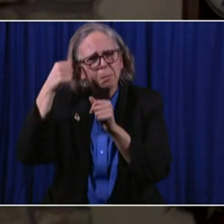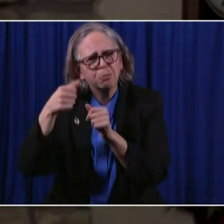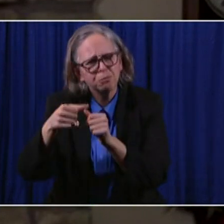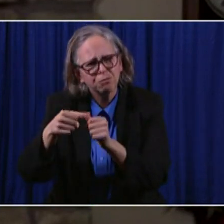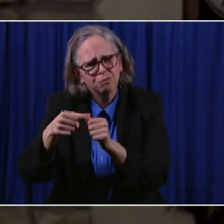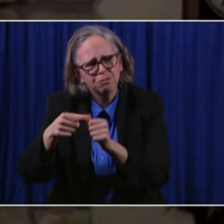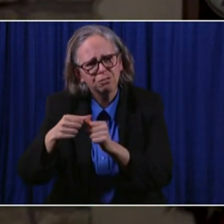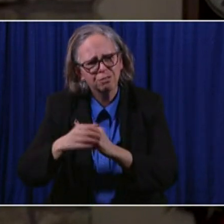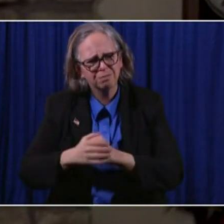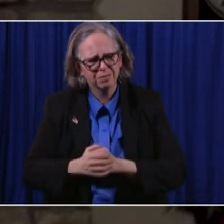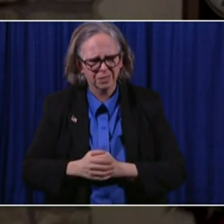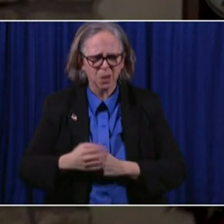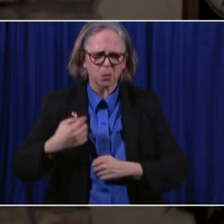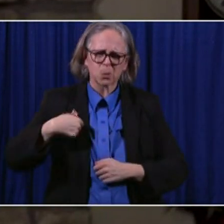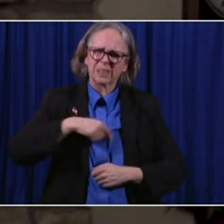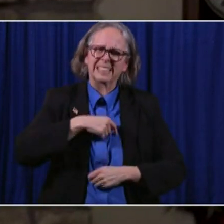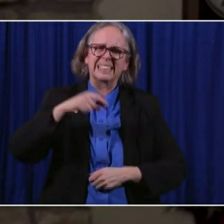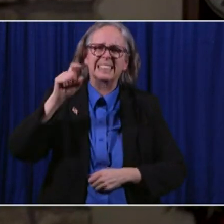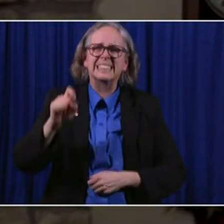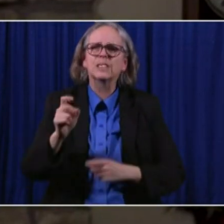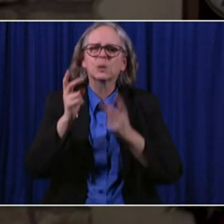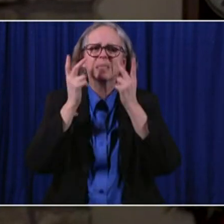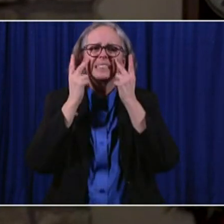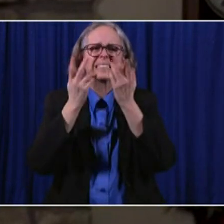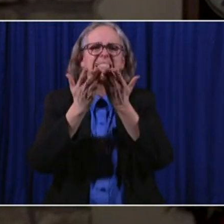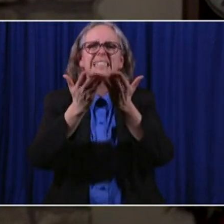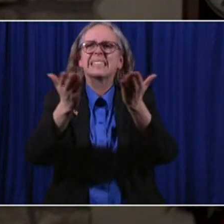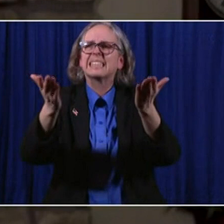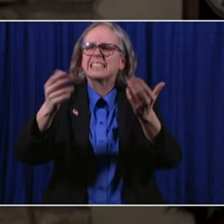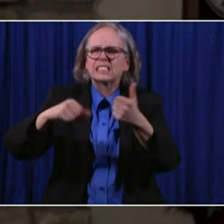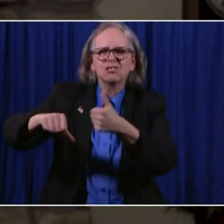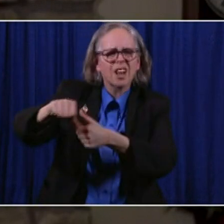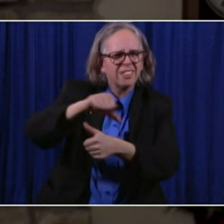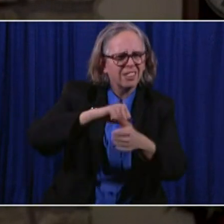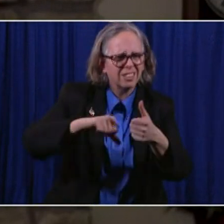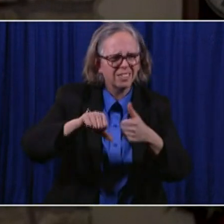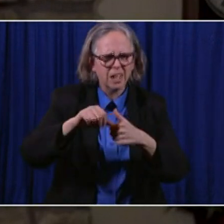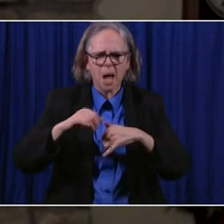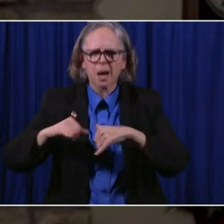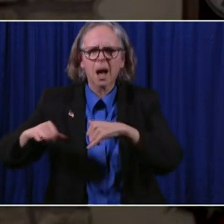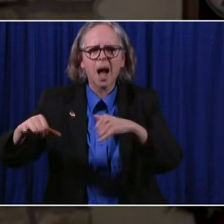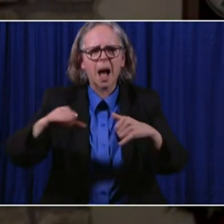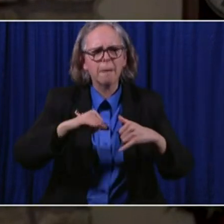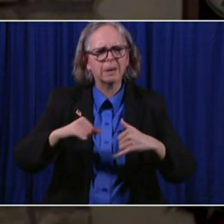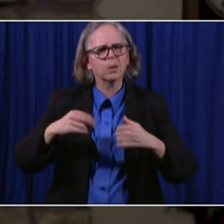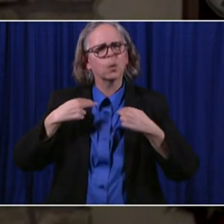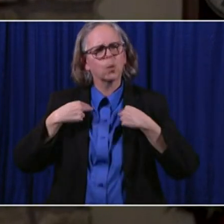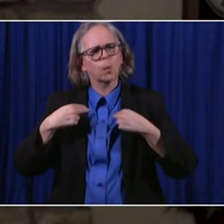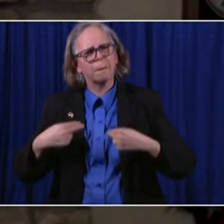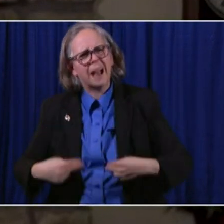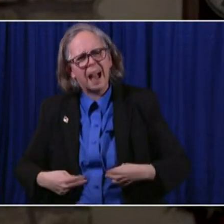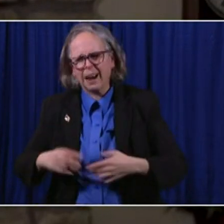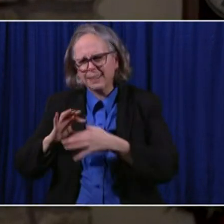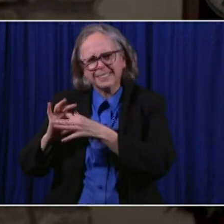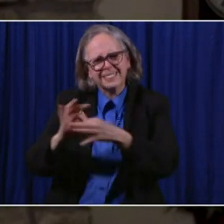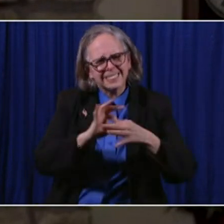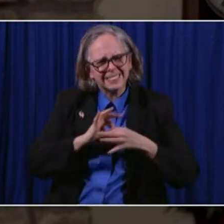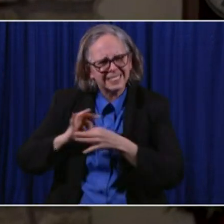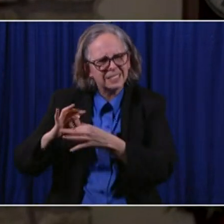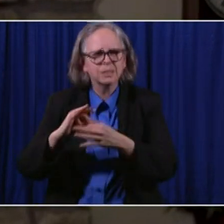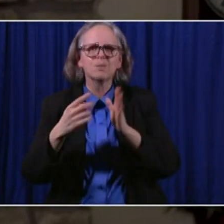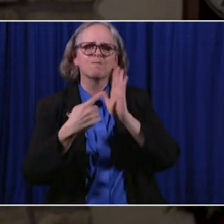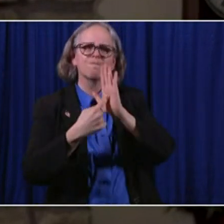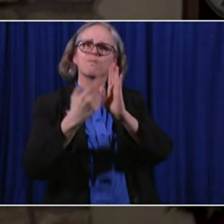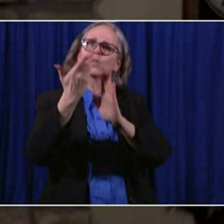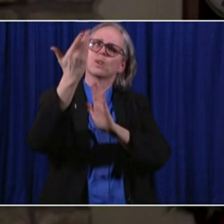that we need to see in each other a common humanity that reflects your image. You have strengthened our resolve to